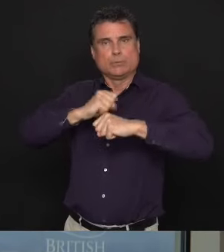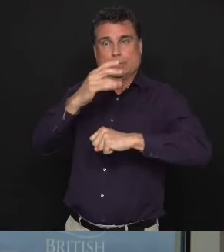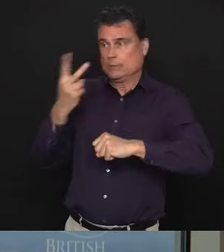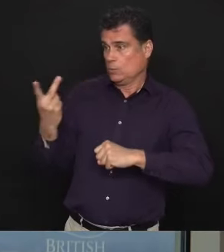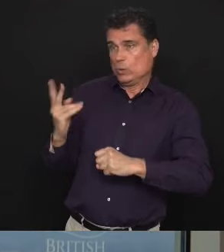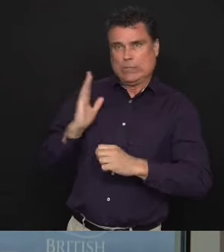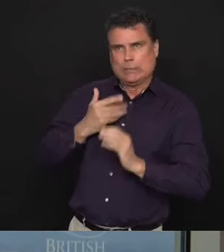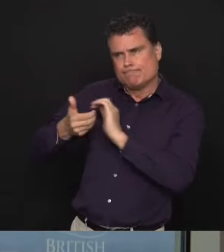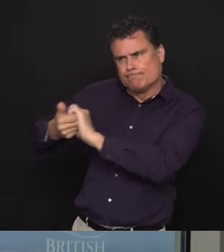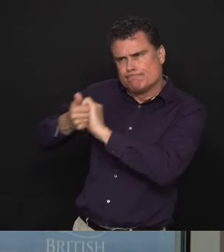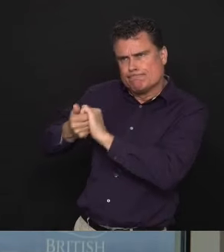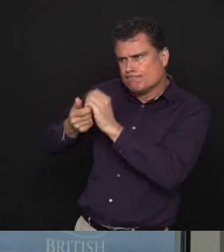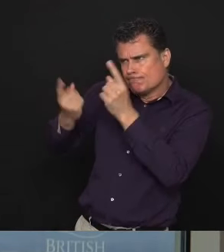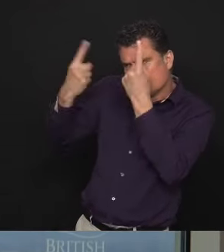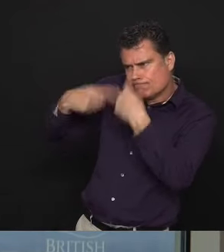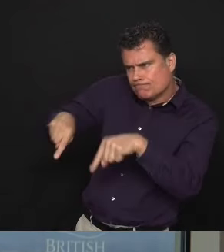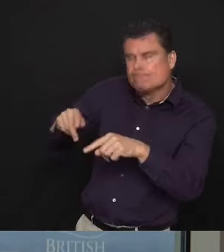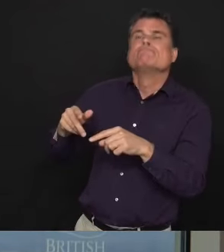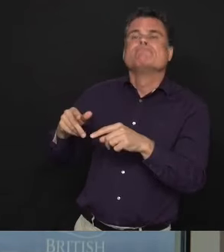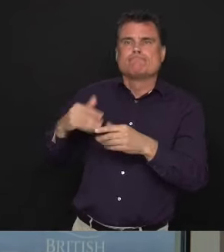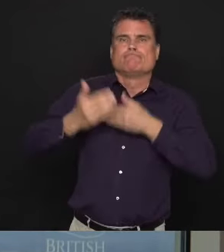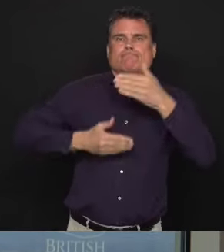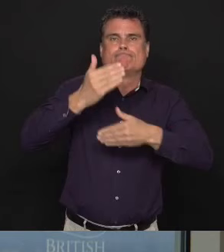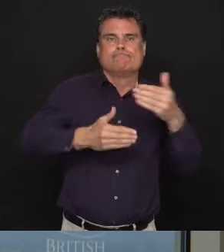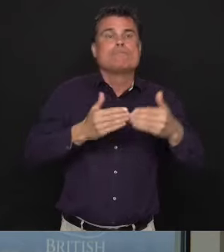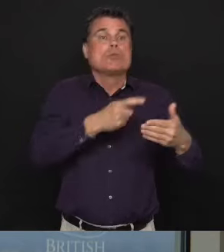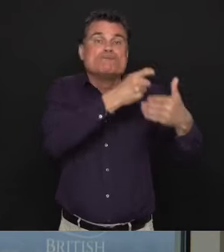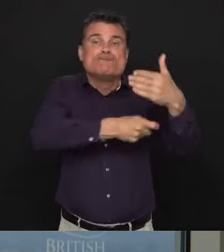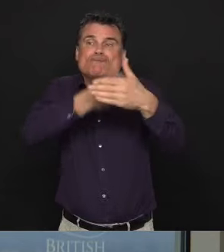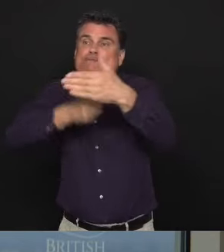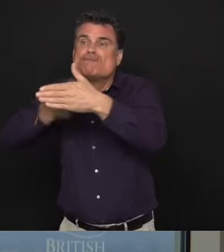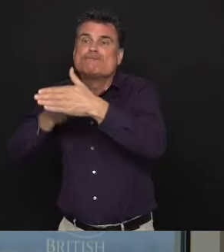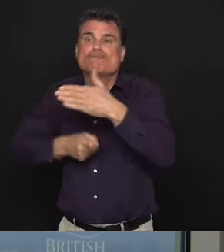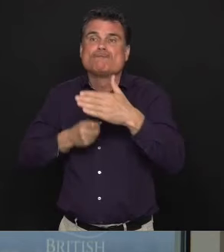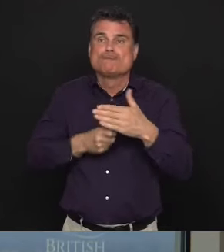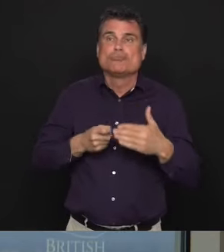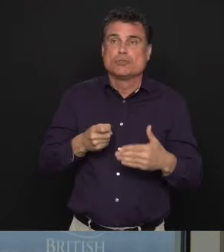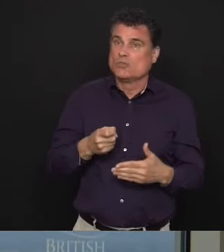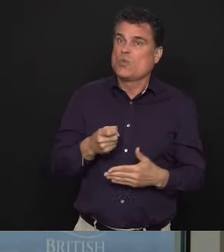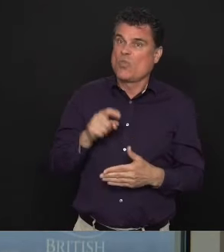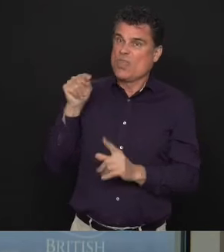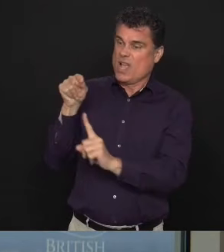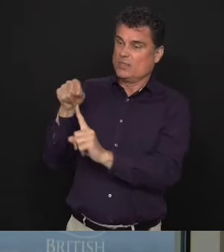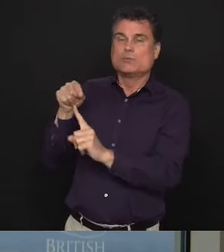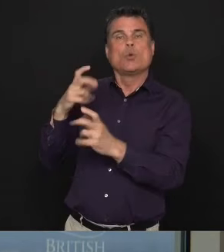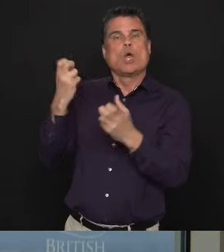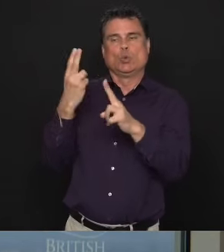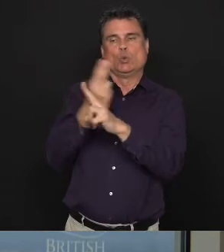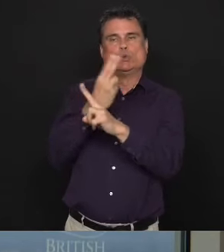Consumer protection BC will be the first and main point of contact for all price gouging